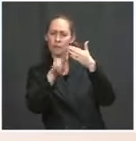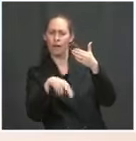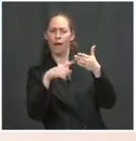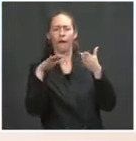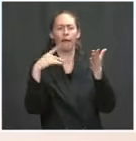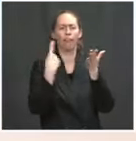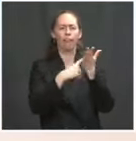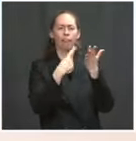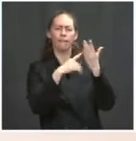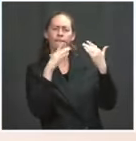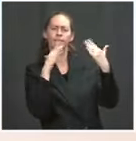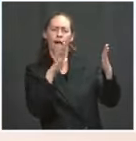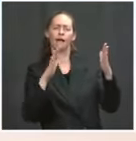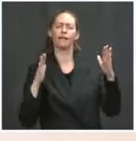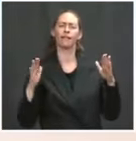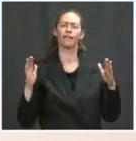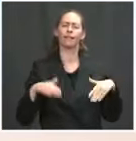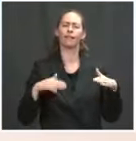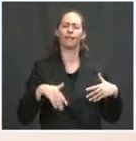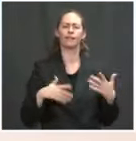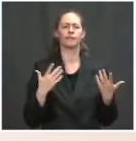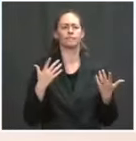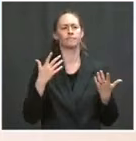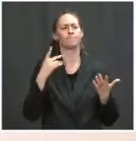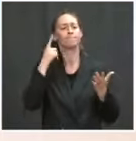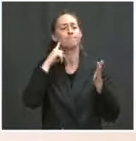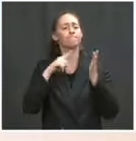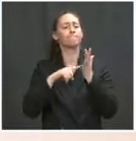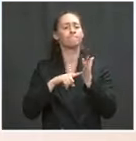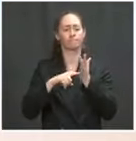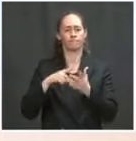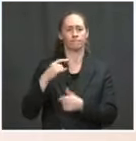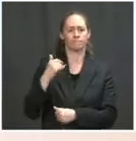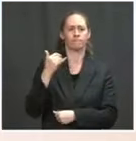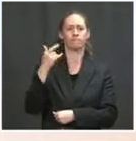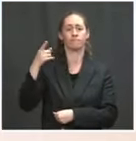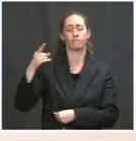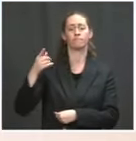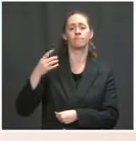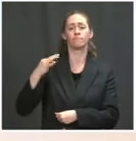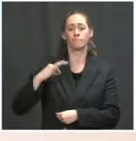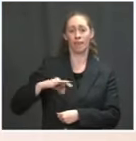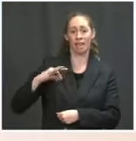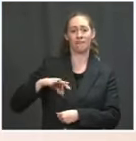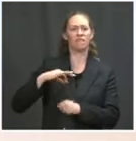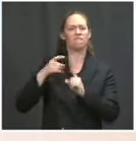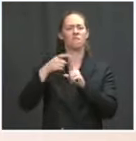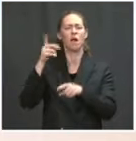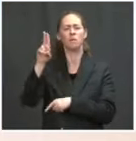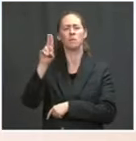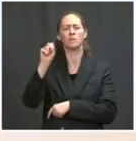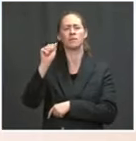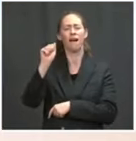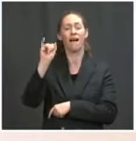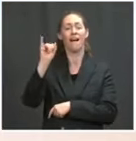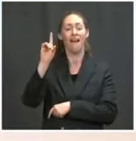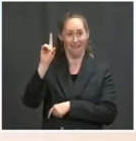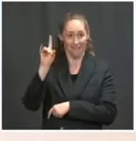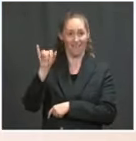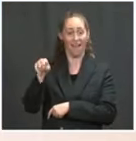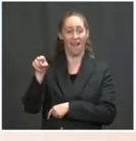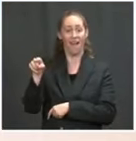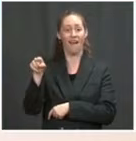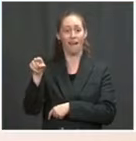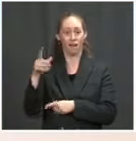USDA programs throughout the last 30 years, my operation could grow. I could invest in more land. I could get the